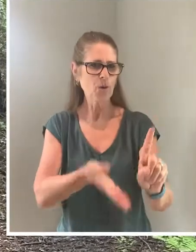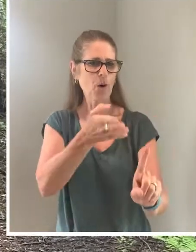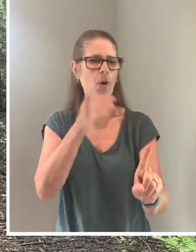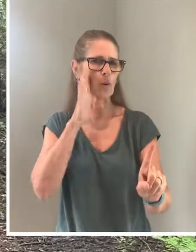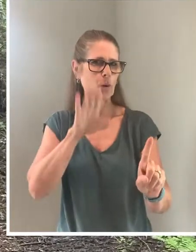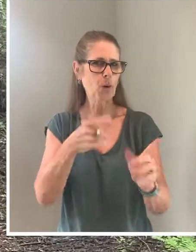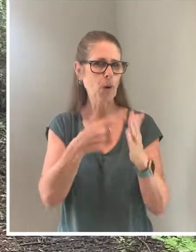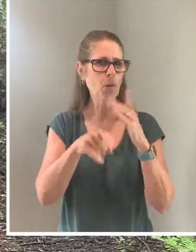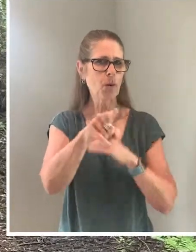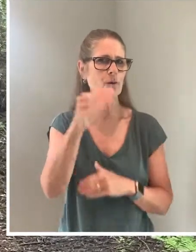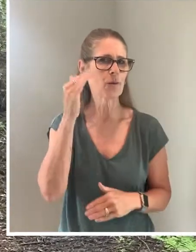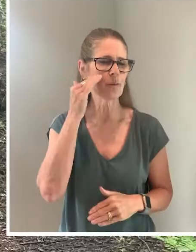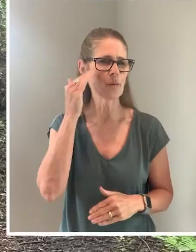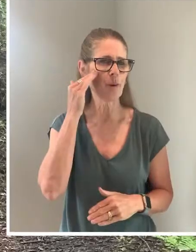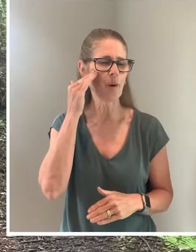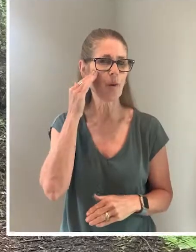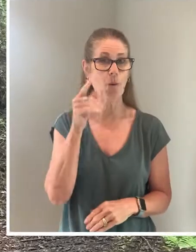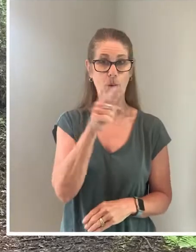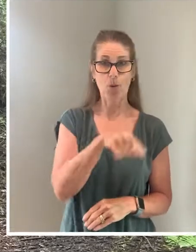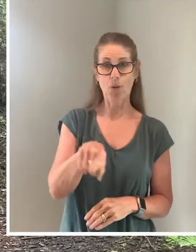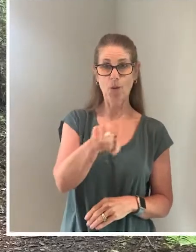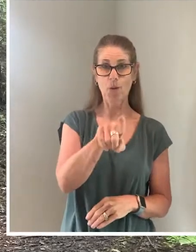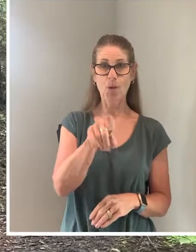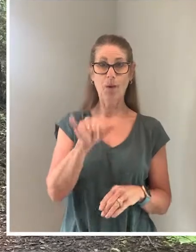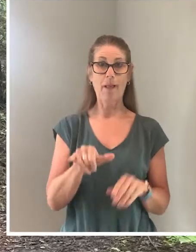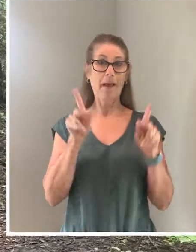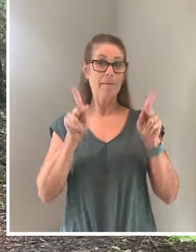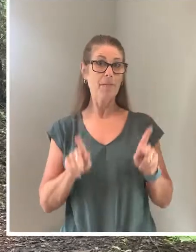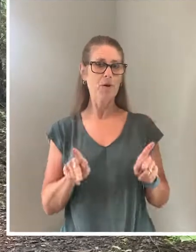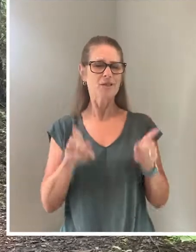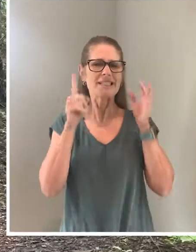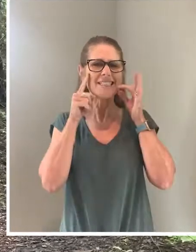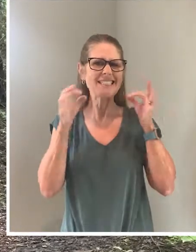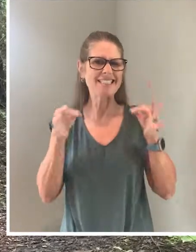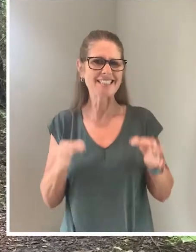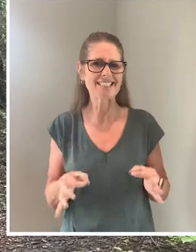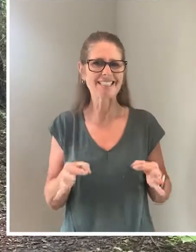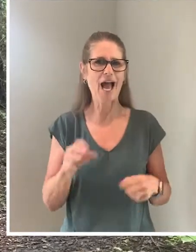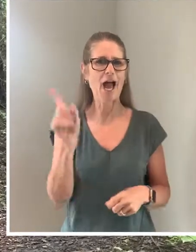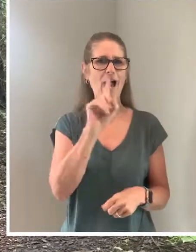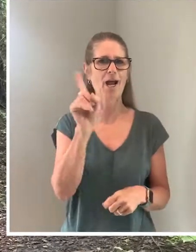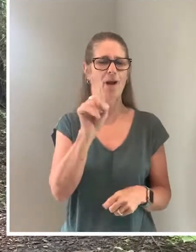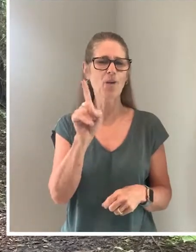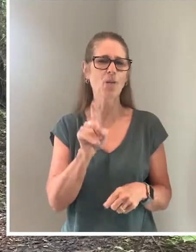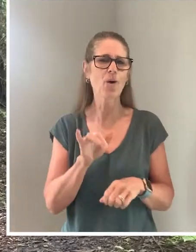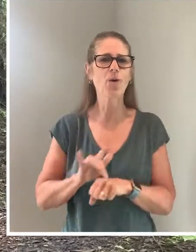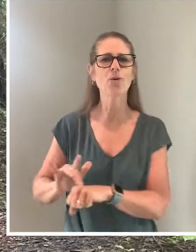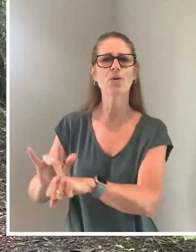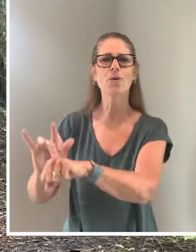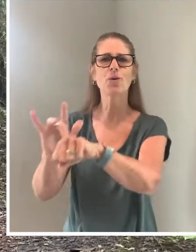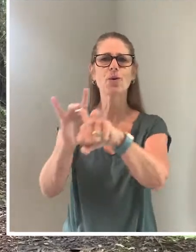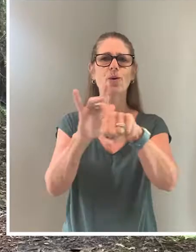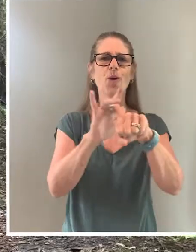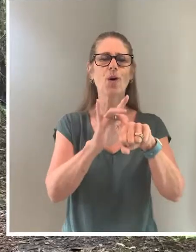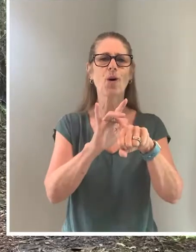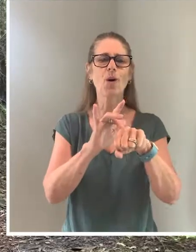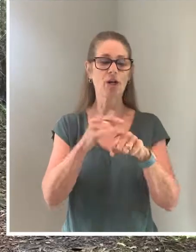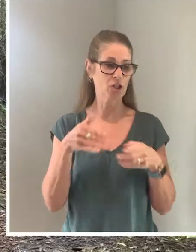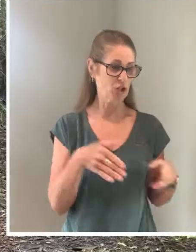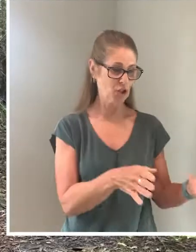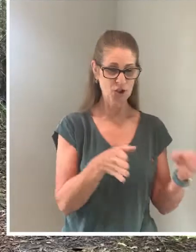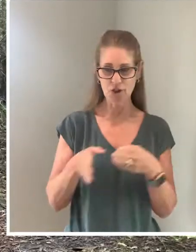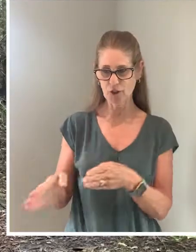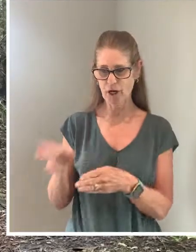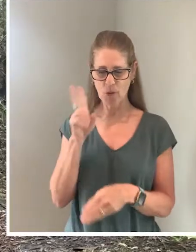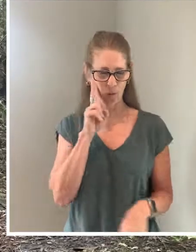what you know, and you are the person who will decide where to go. You'll look up and down streets,